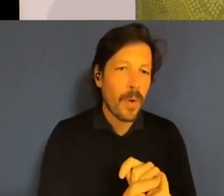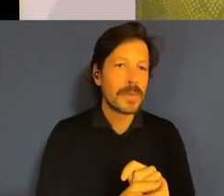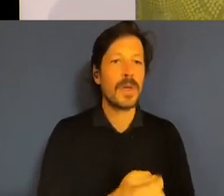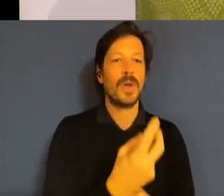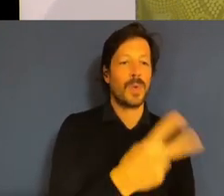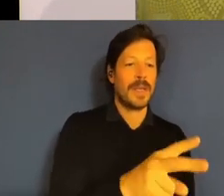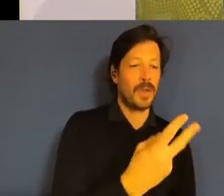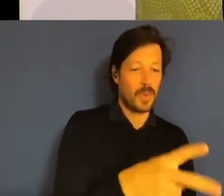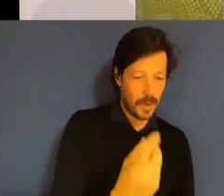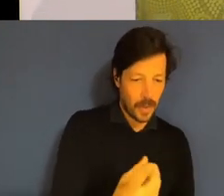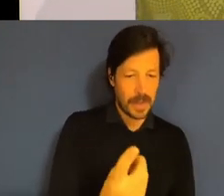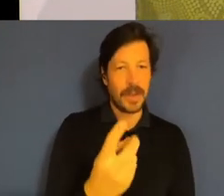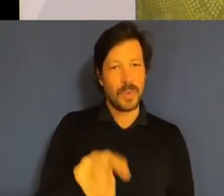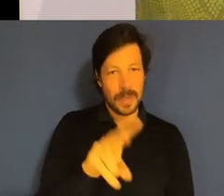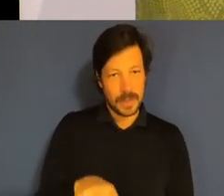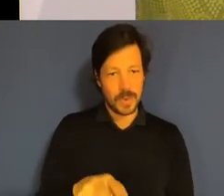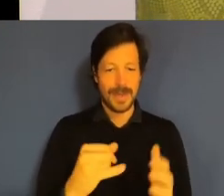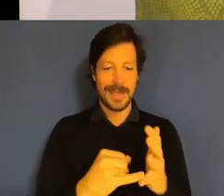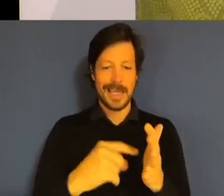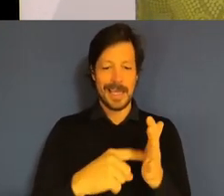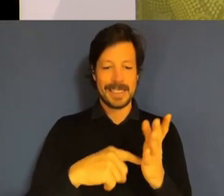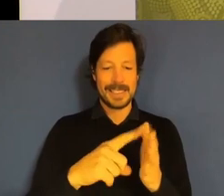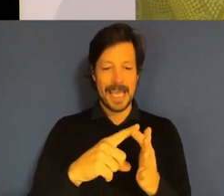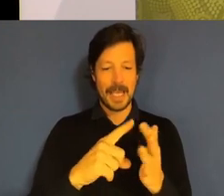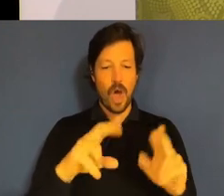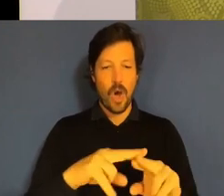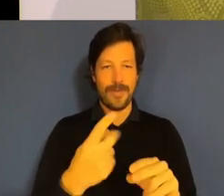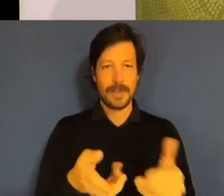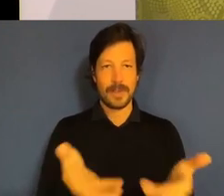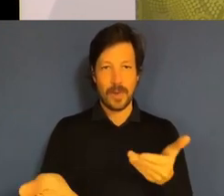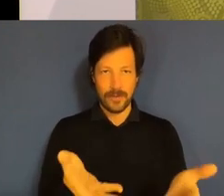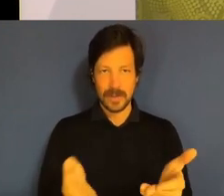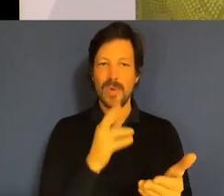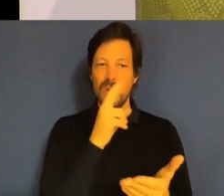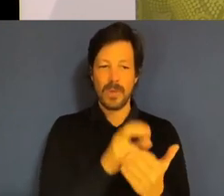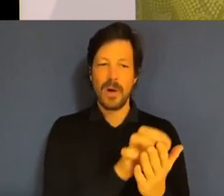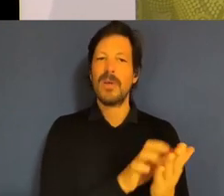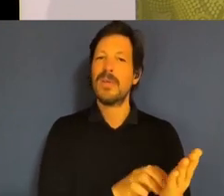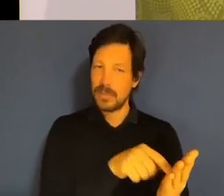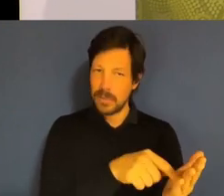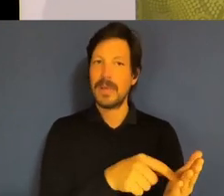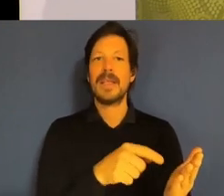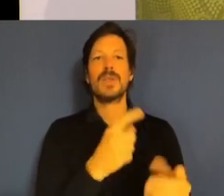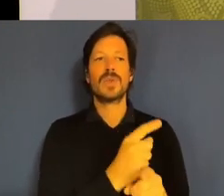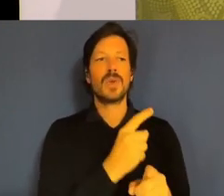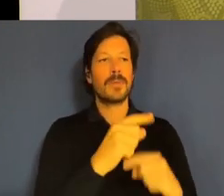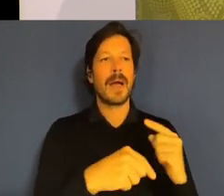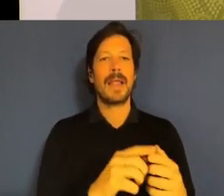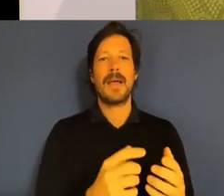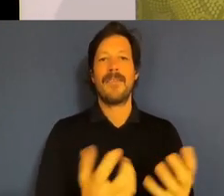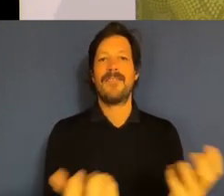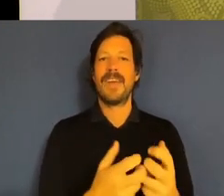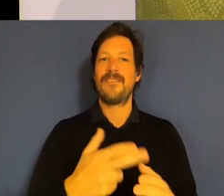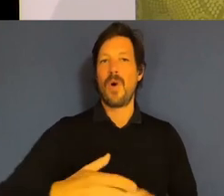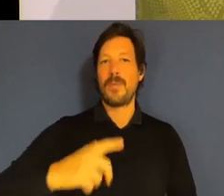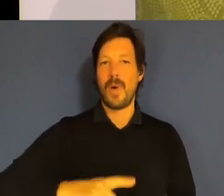State of the Service Report highlights the beginnings of the work we are doing to build a fit-for-purpose, trusted and capable APS.